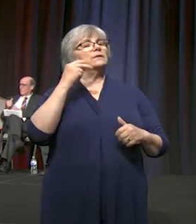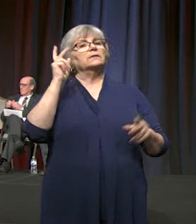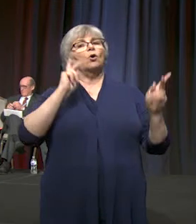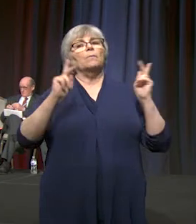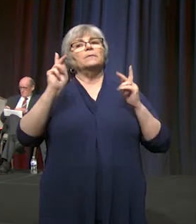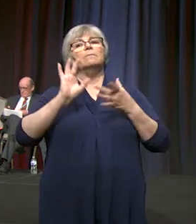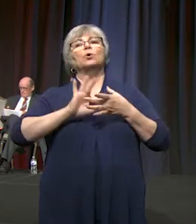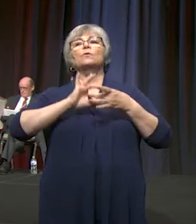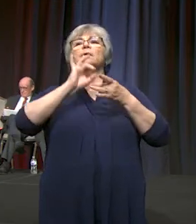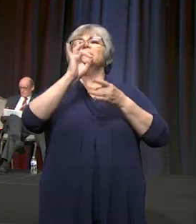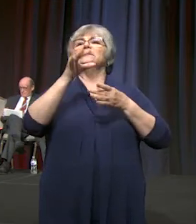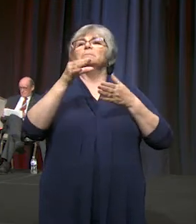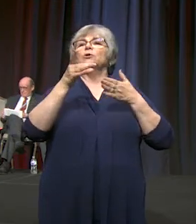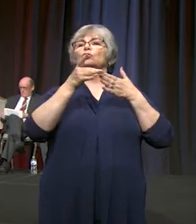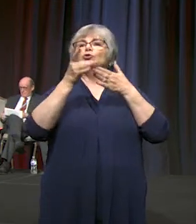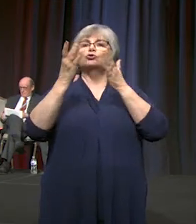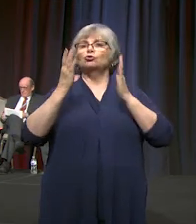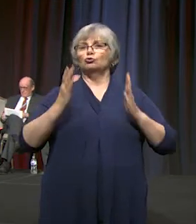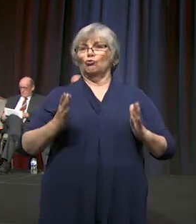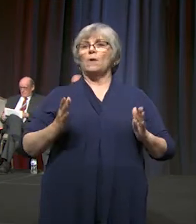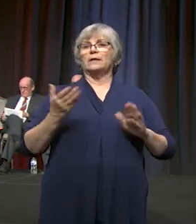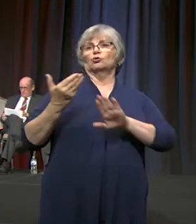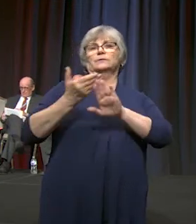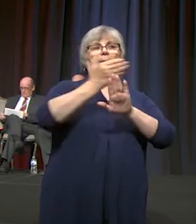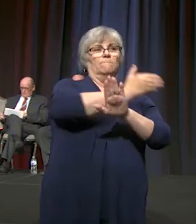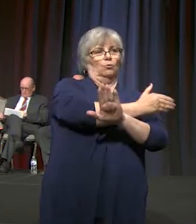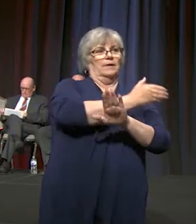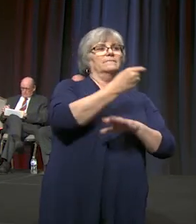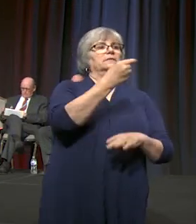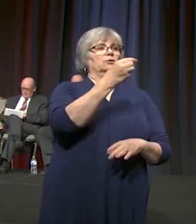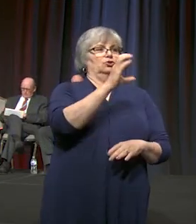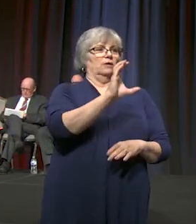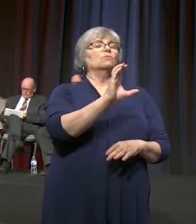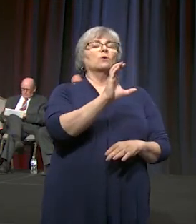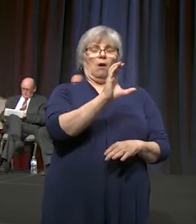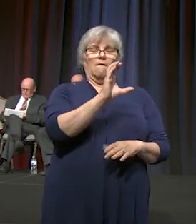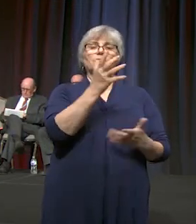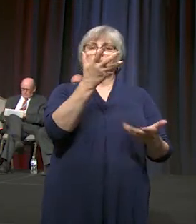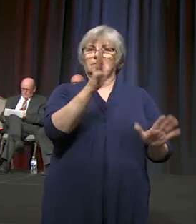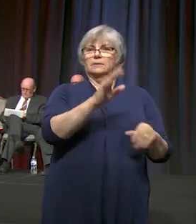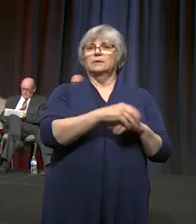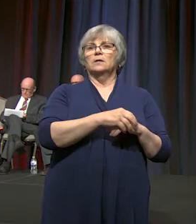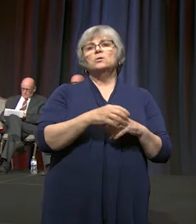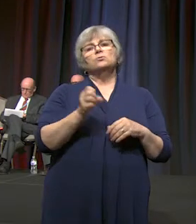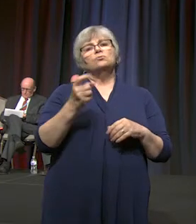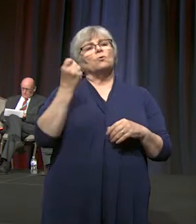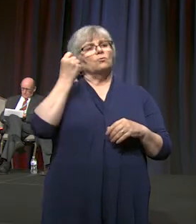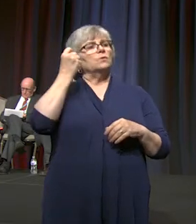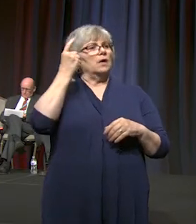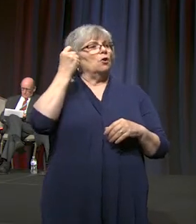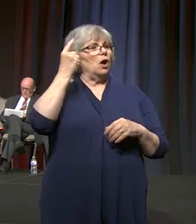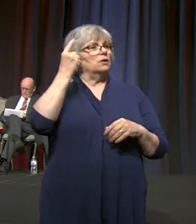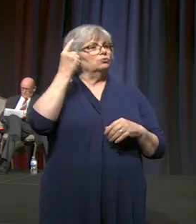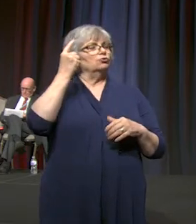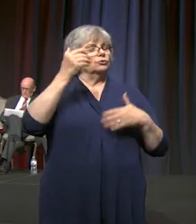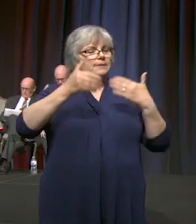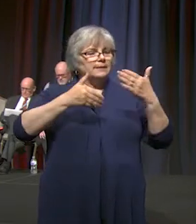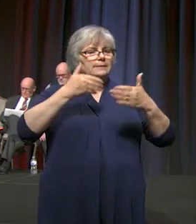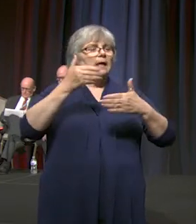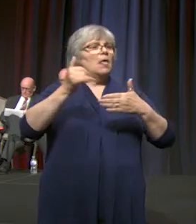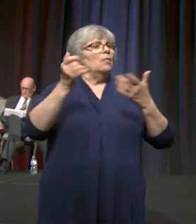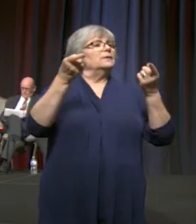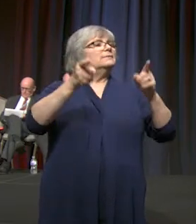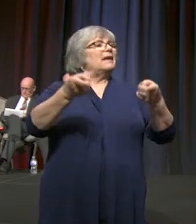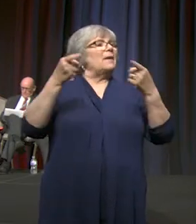spiritual directors at previous general conferences, so they'll understand the ethos of that day